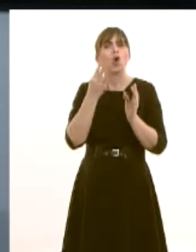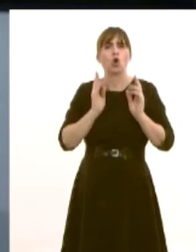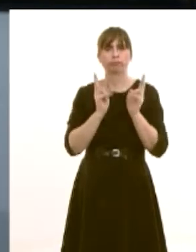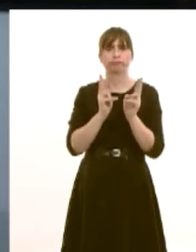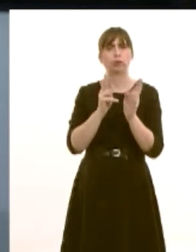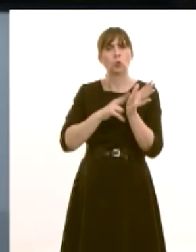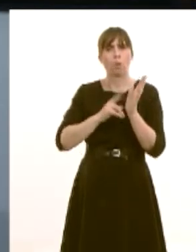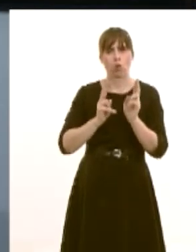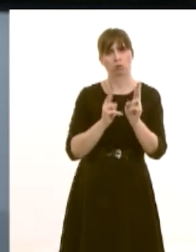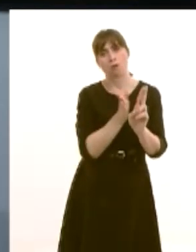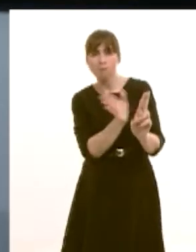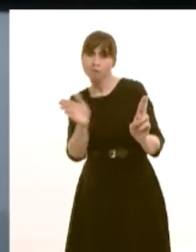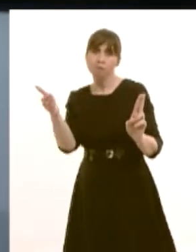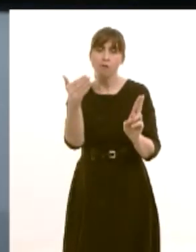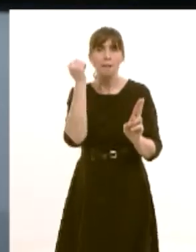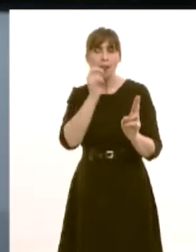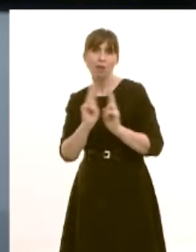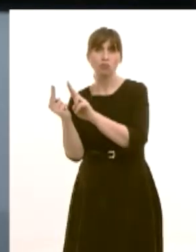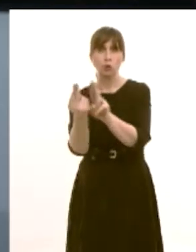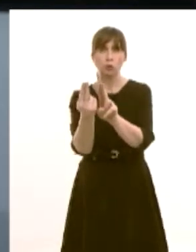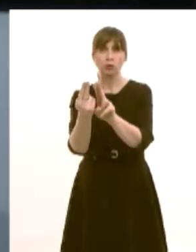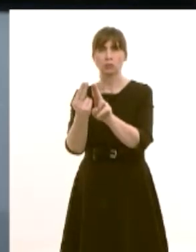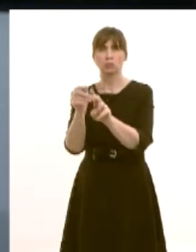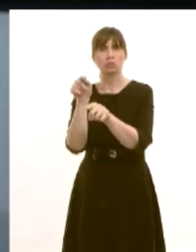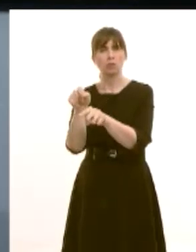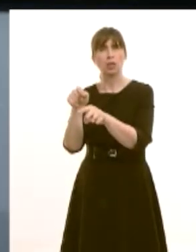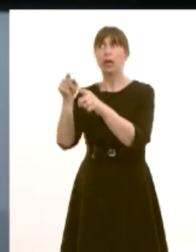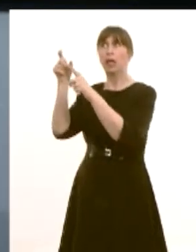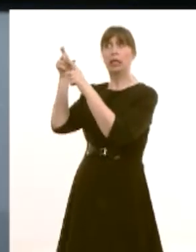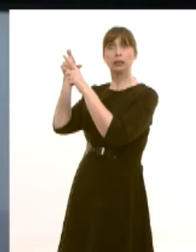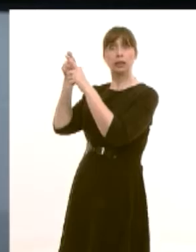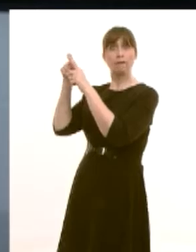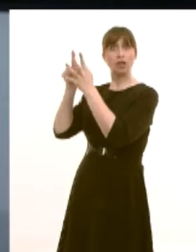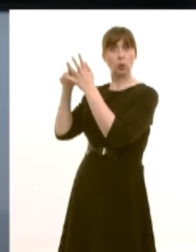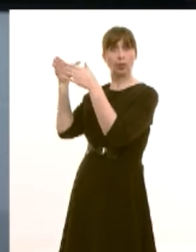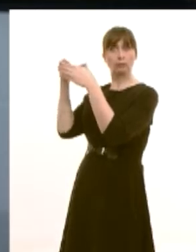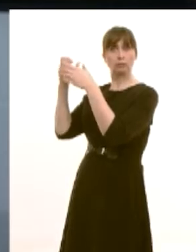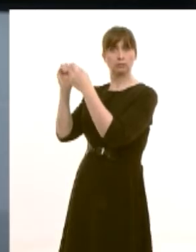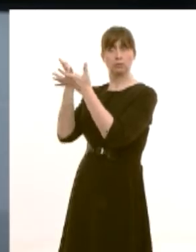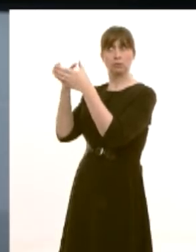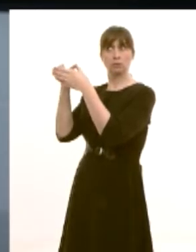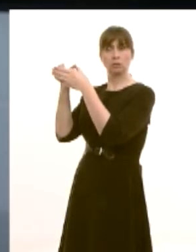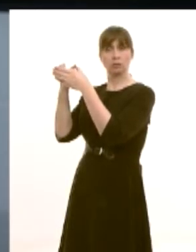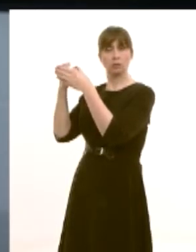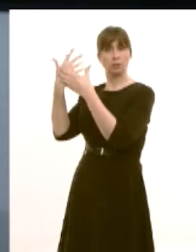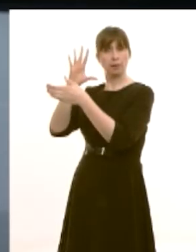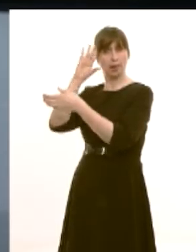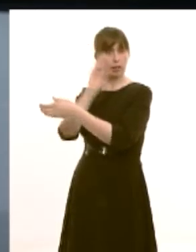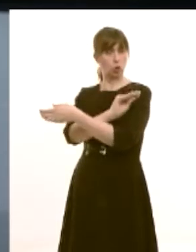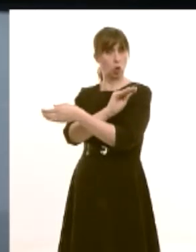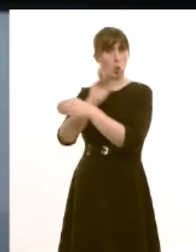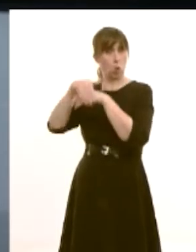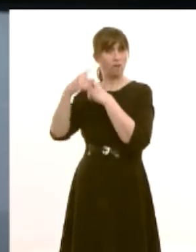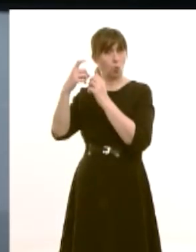at what point during the development of that road did the delivery unit tell you that the chosen route would cost in excess of one